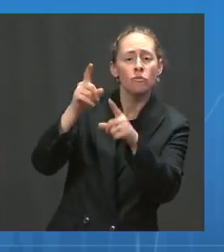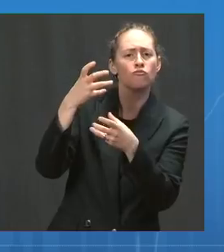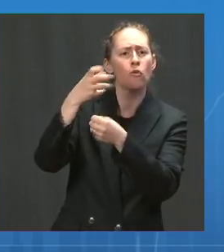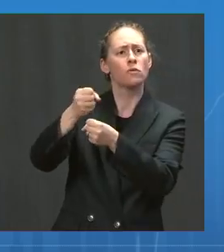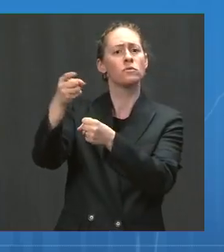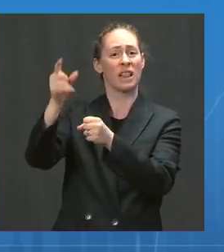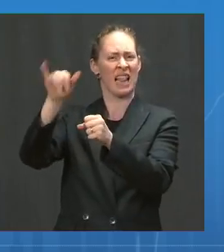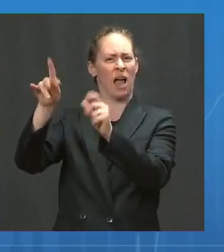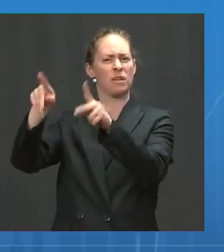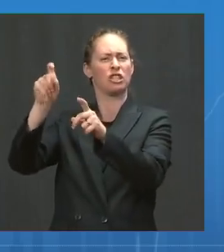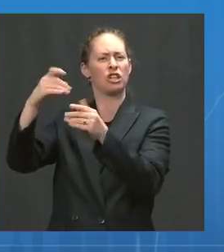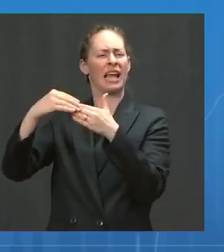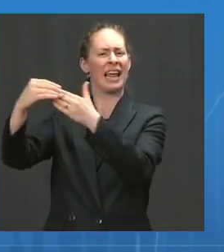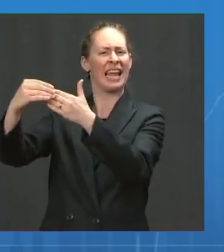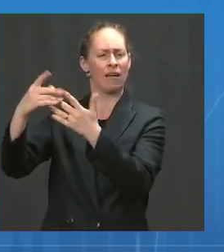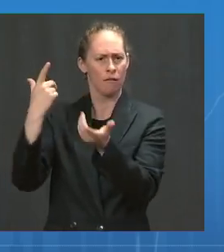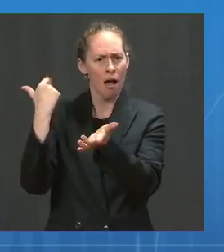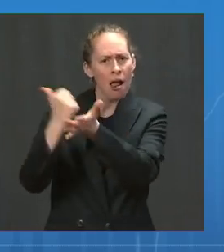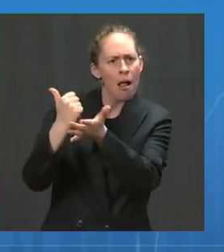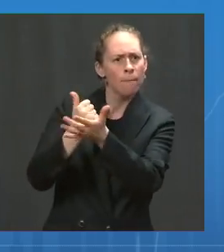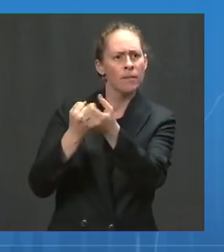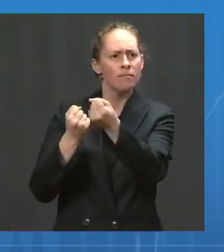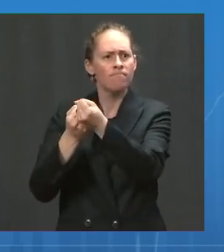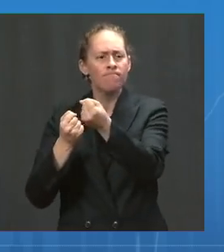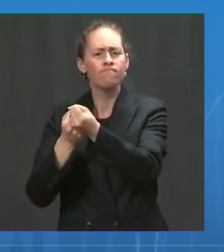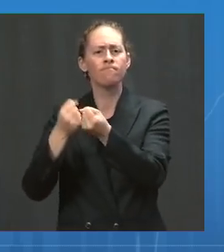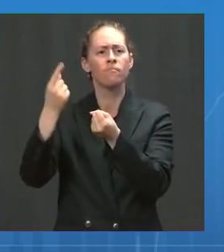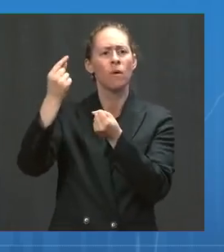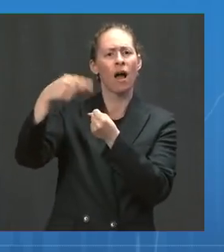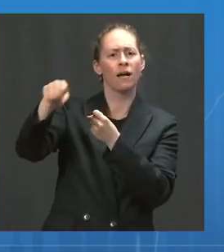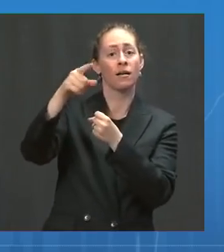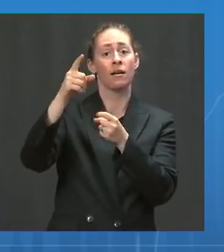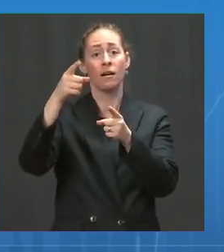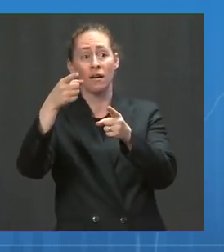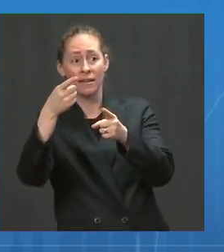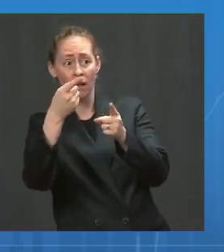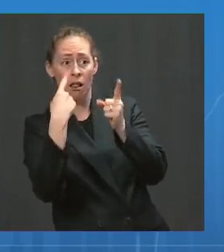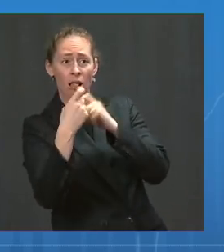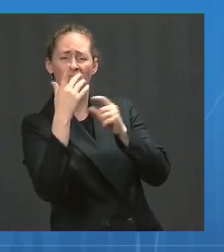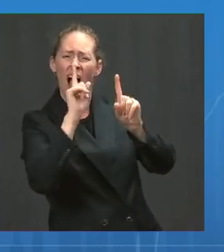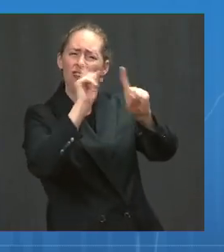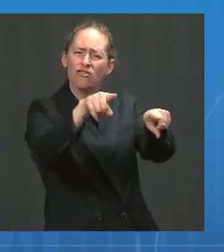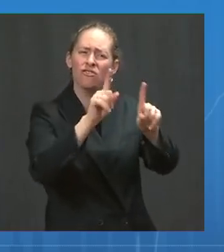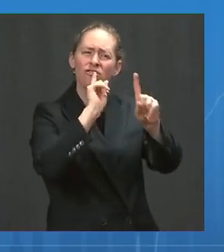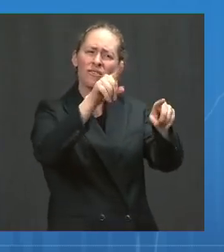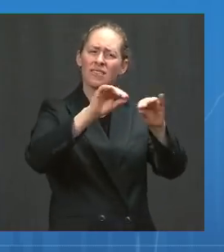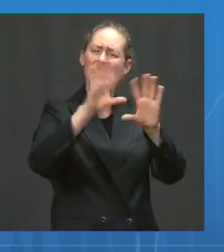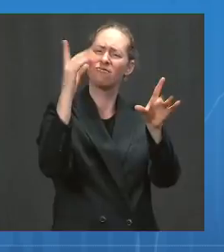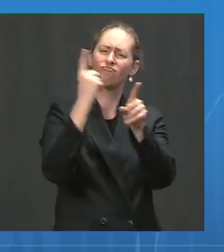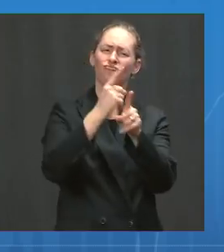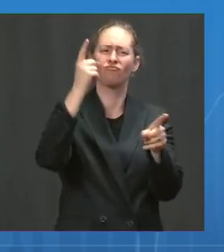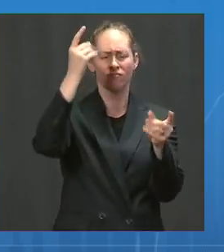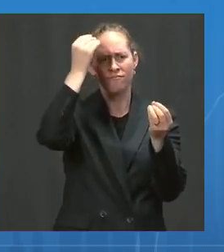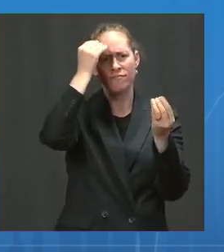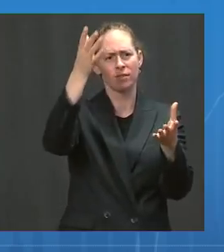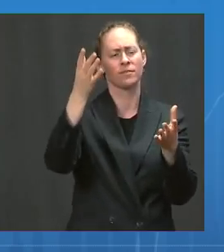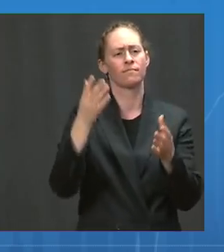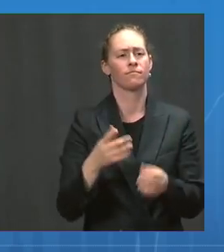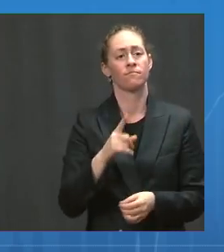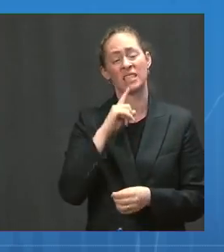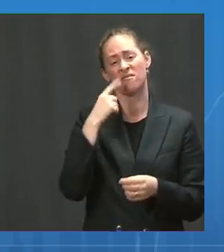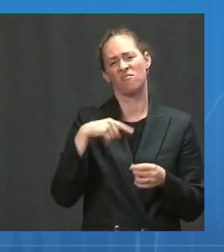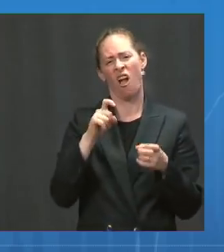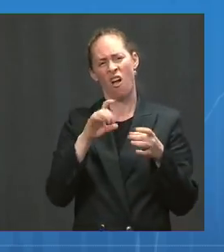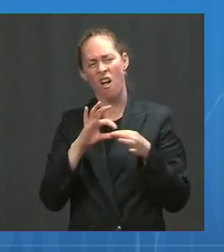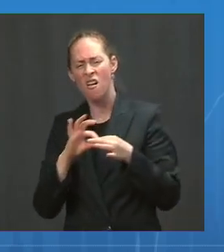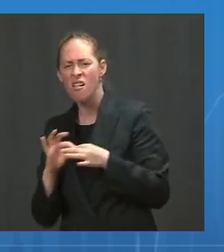power to help get them accurate information and help get them vaccinated and protected from COVID-19. It will take all of us. I think government is going to play an important role